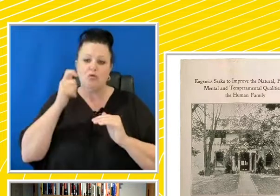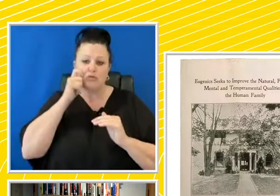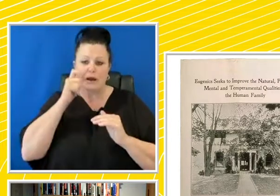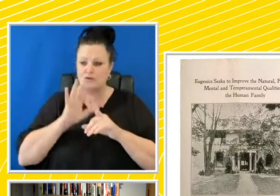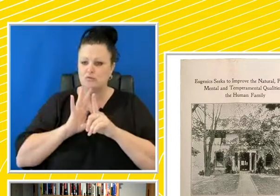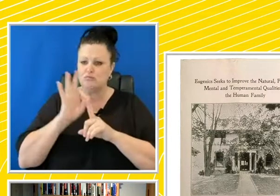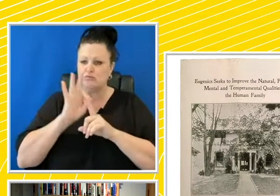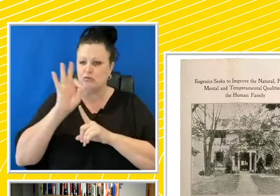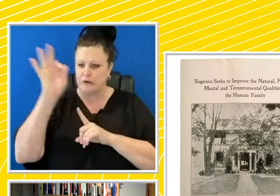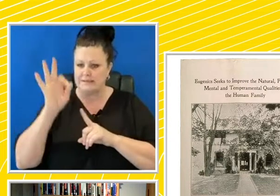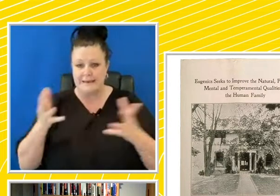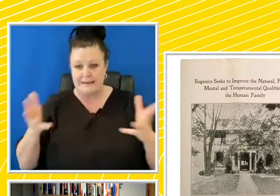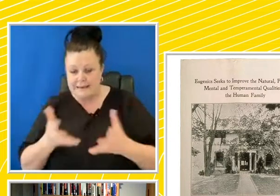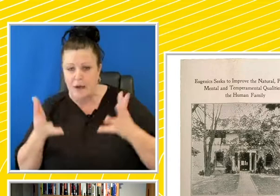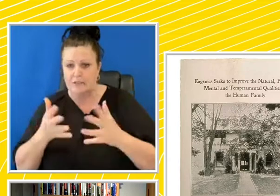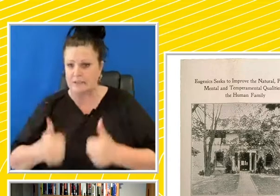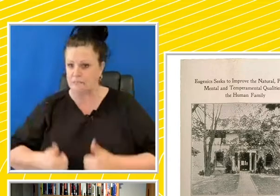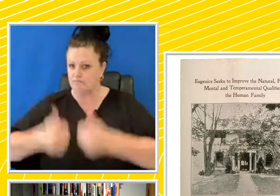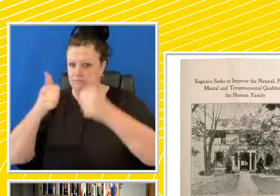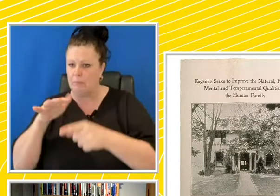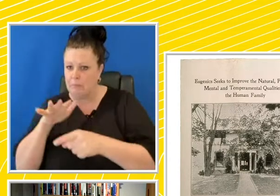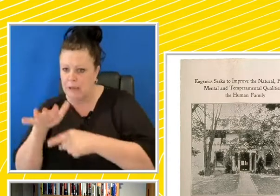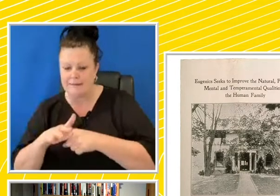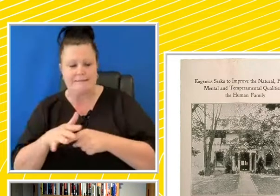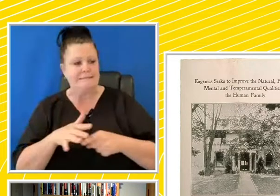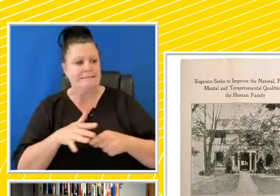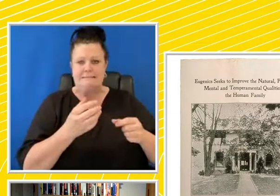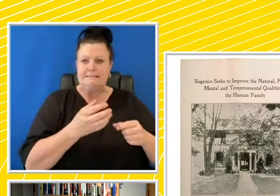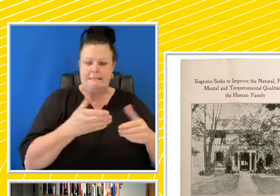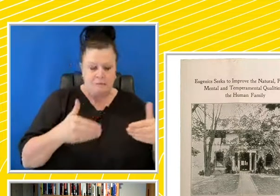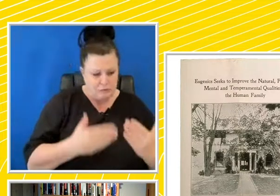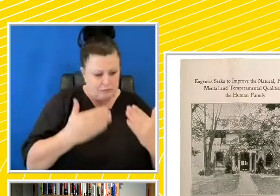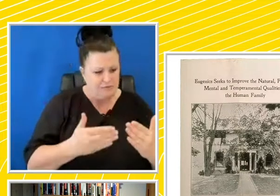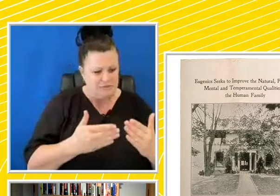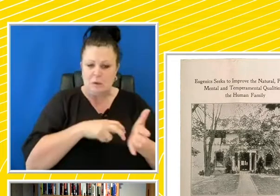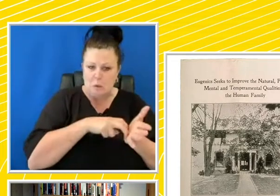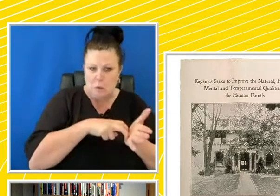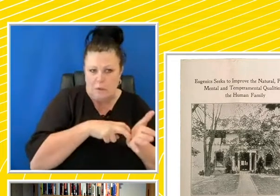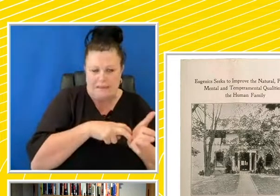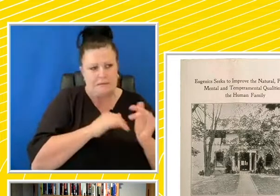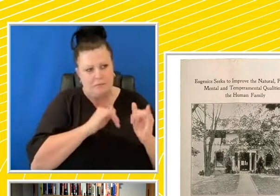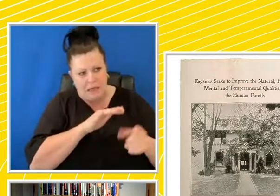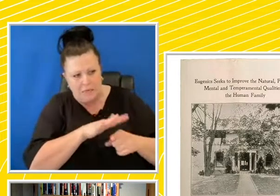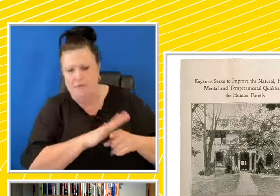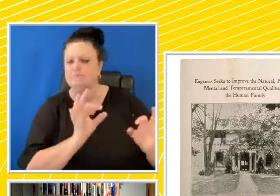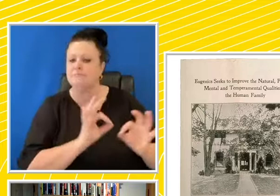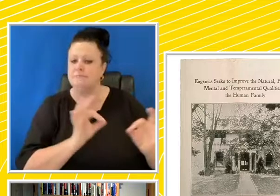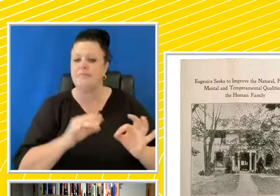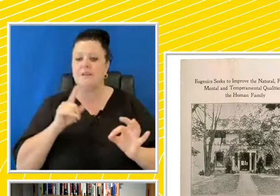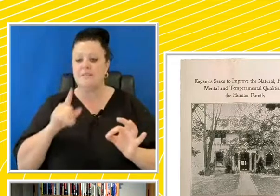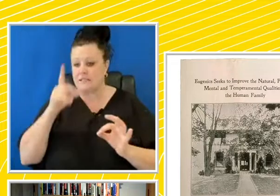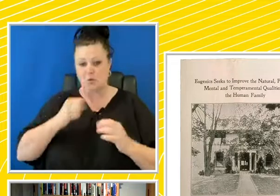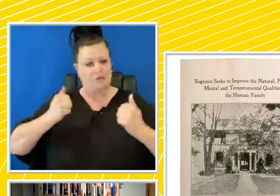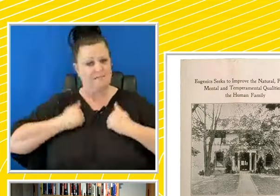encouraging the reproduction of the best blood and discouraging or preventing the reproduction of its worst strains. There shall be fit matings, and many children